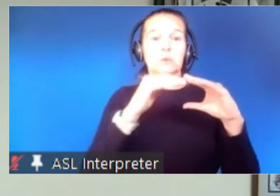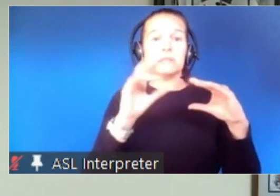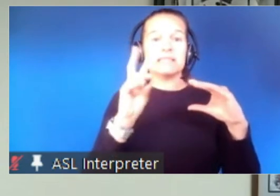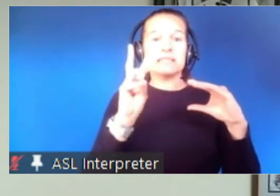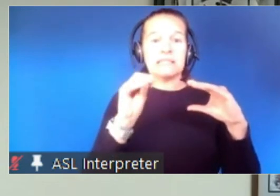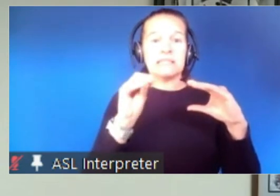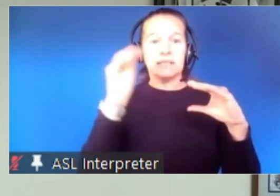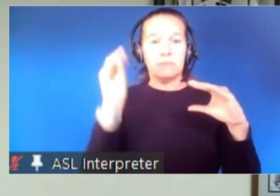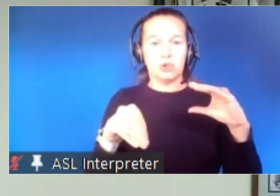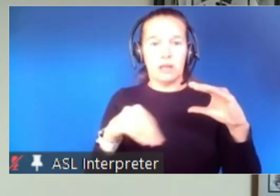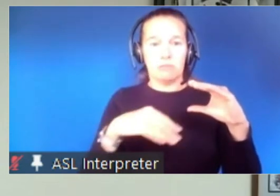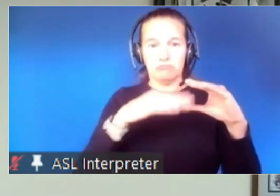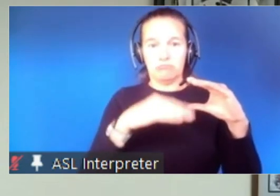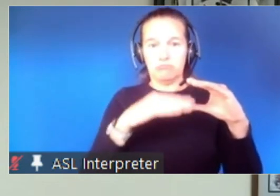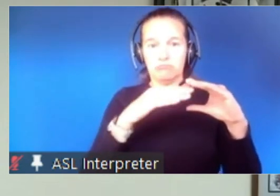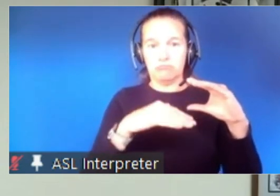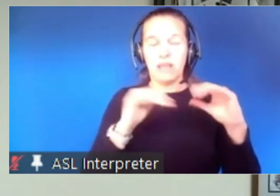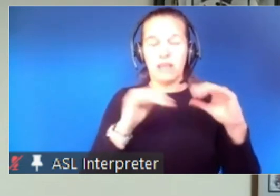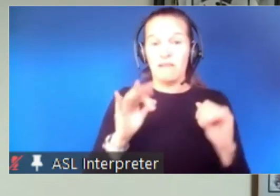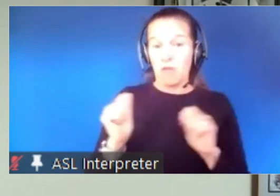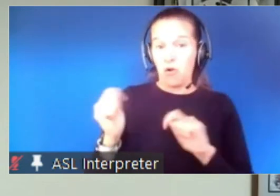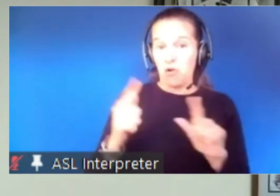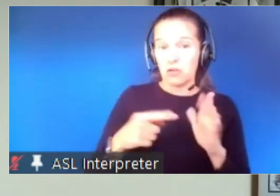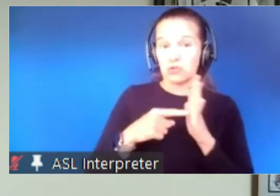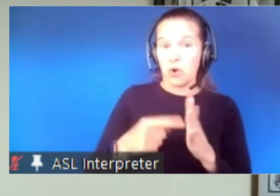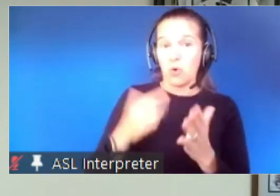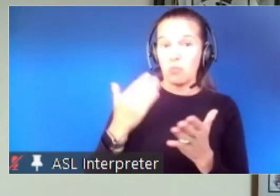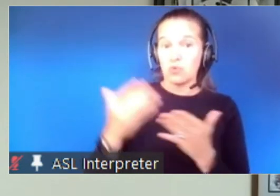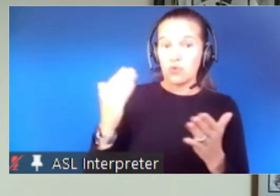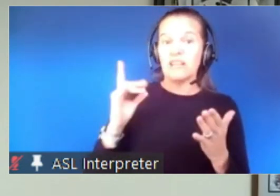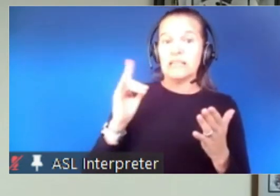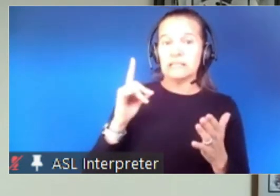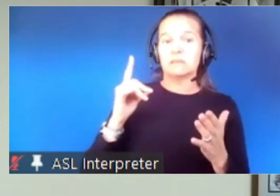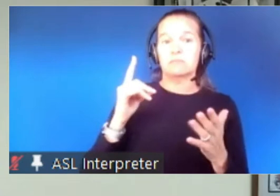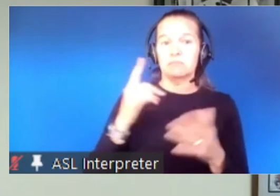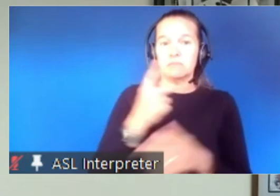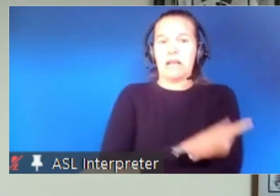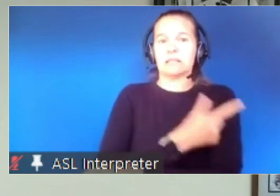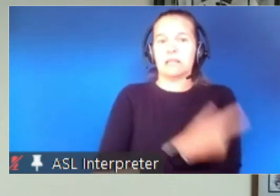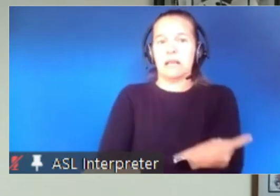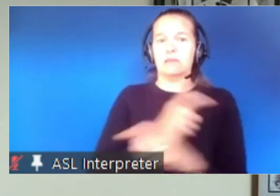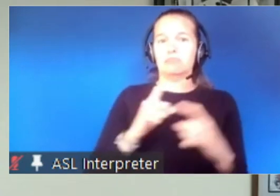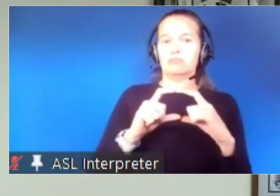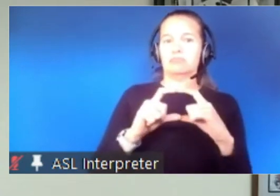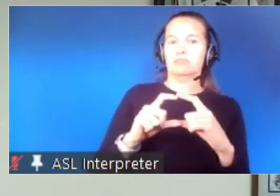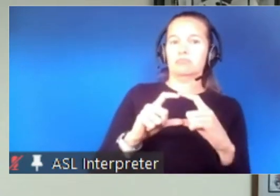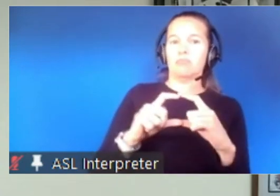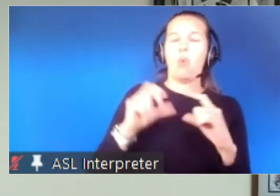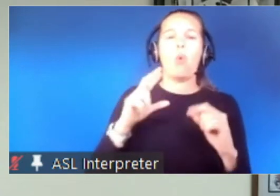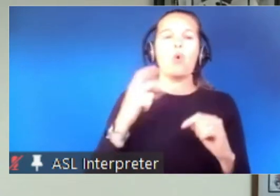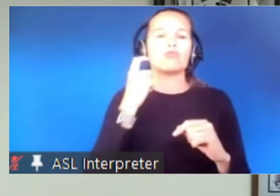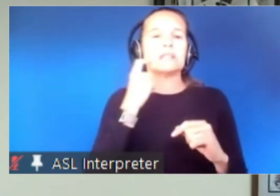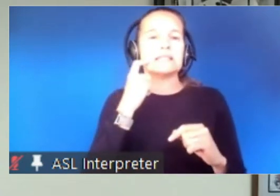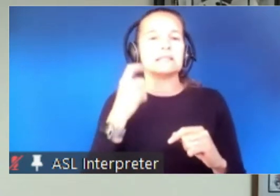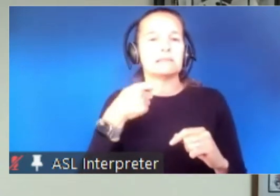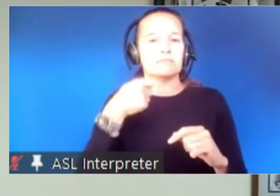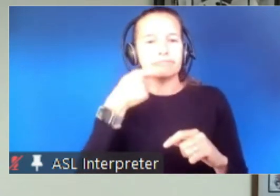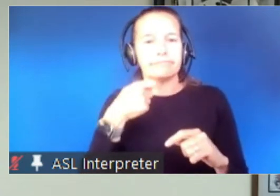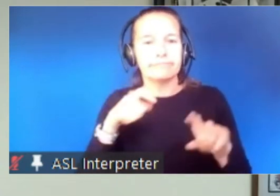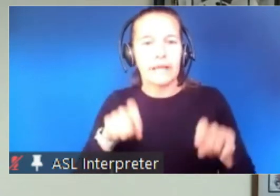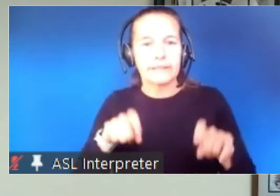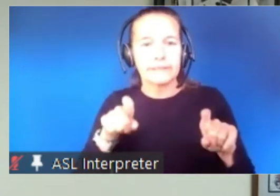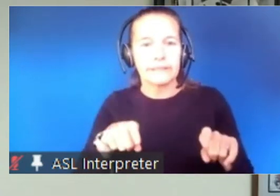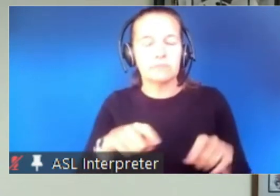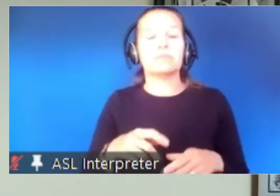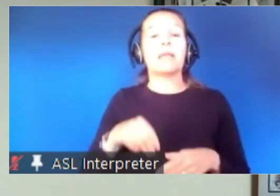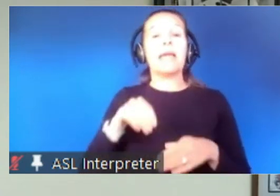if all are showing proof of vaccination or recent testing indoor seated live events and